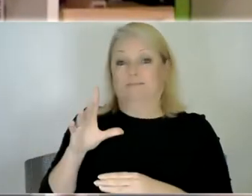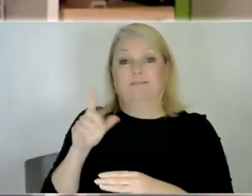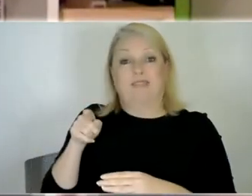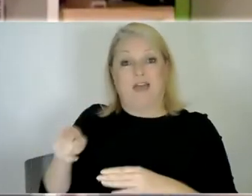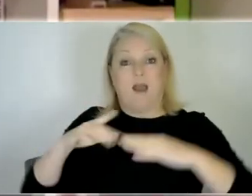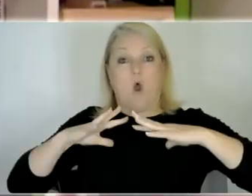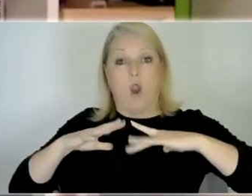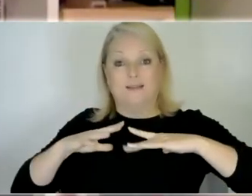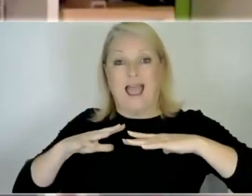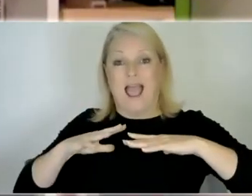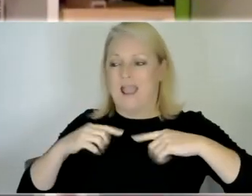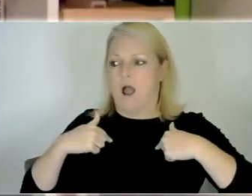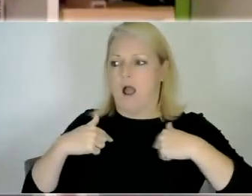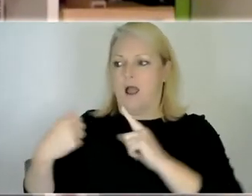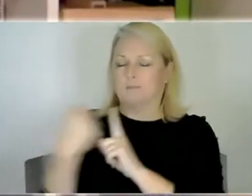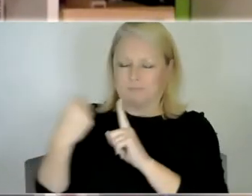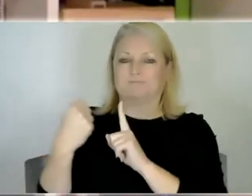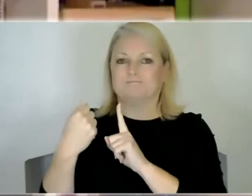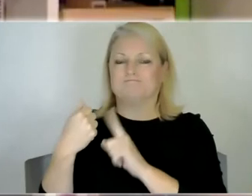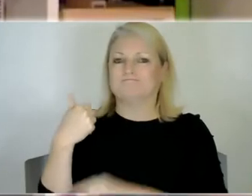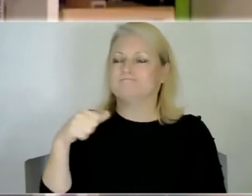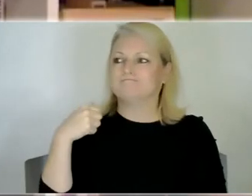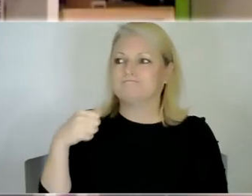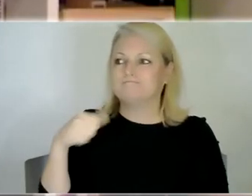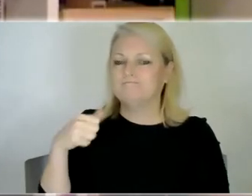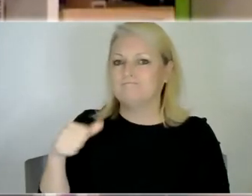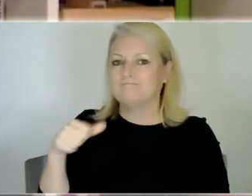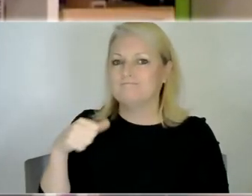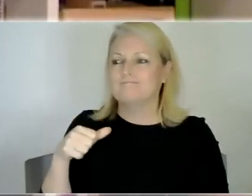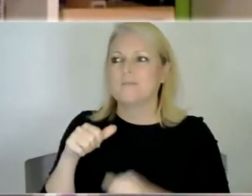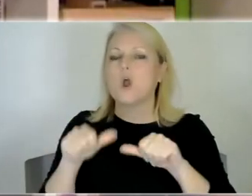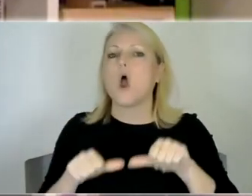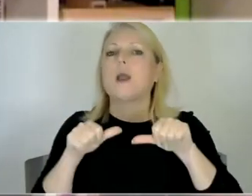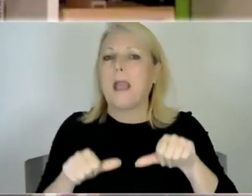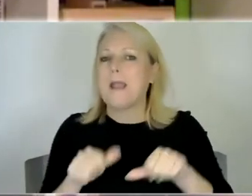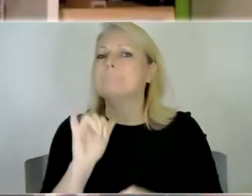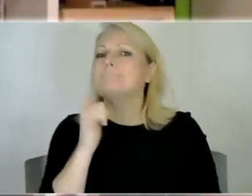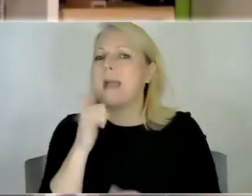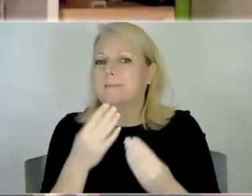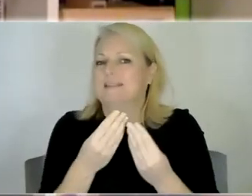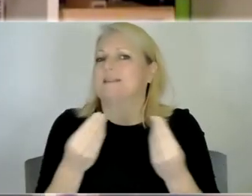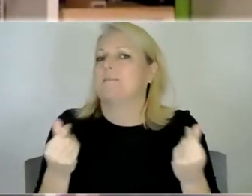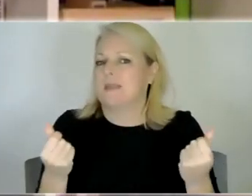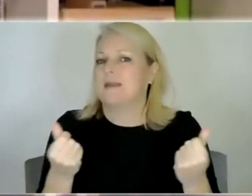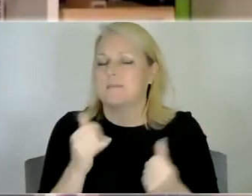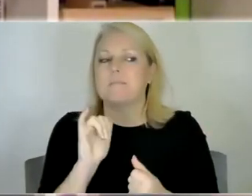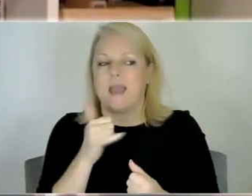door to them just sort of opened my eyes a bit and made me think okay maybe you know maybe there is something a bit different